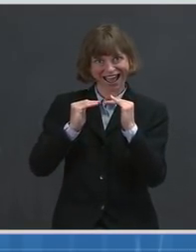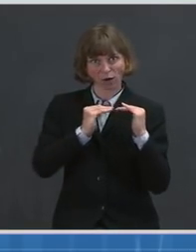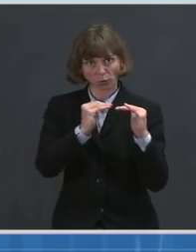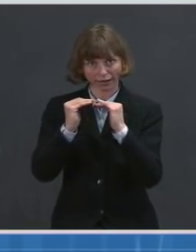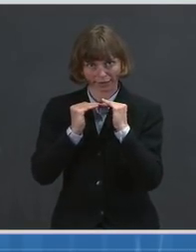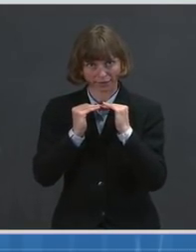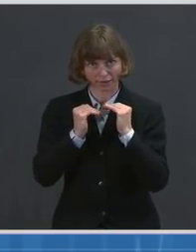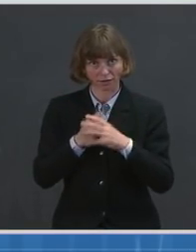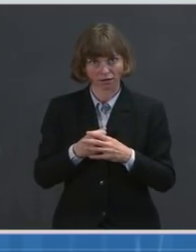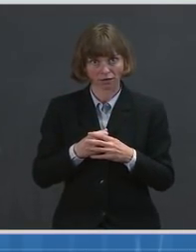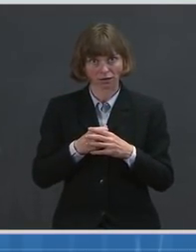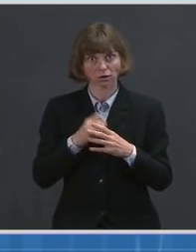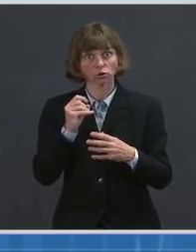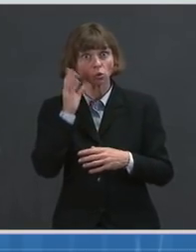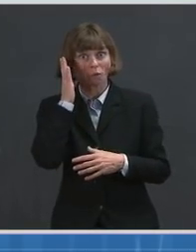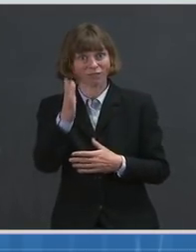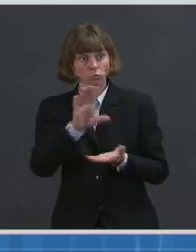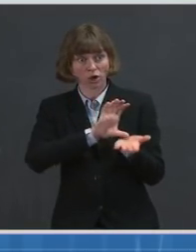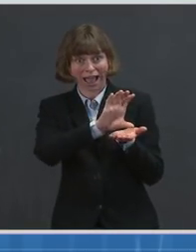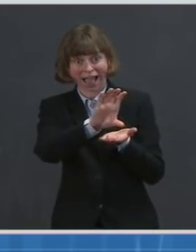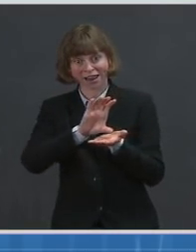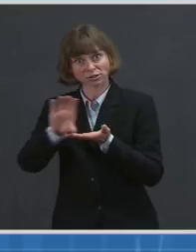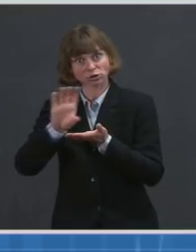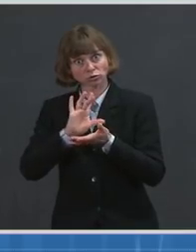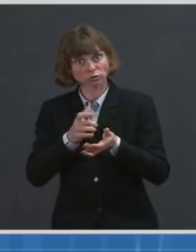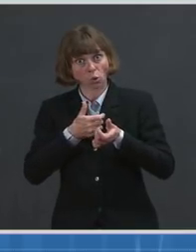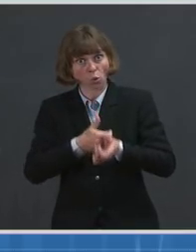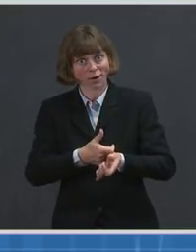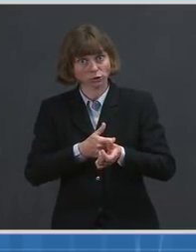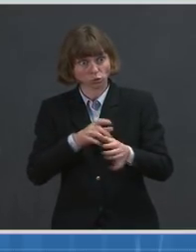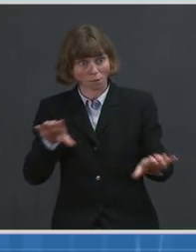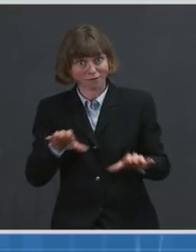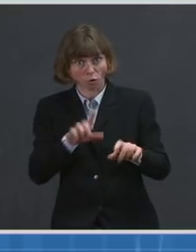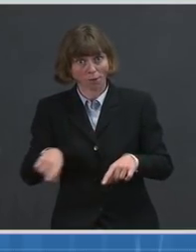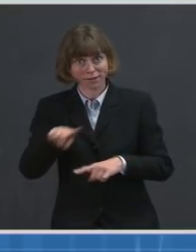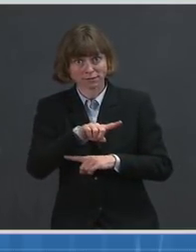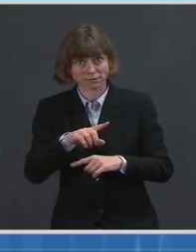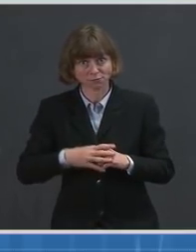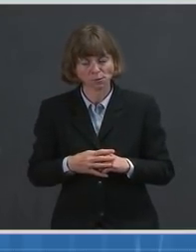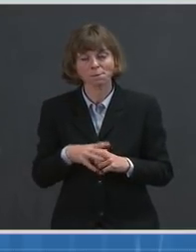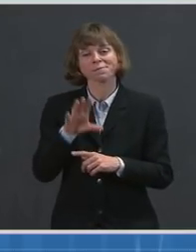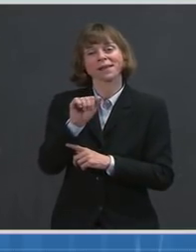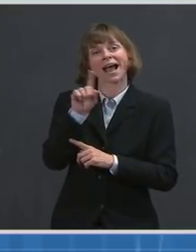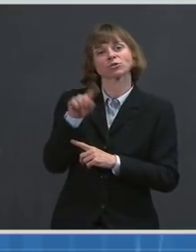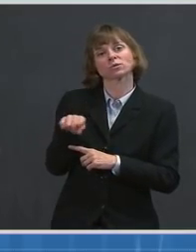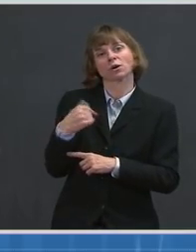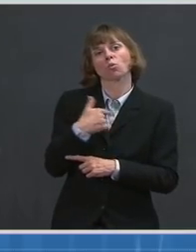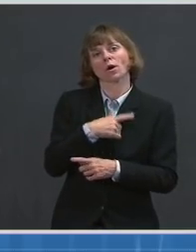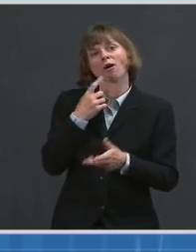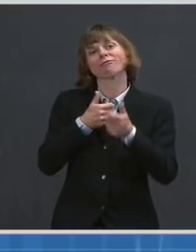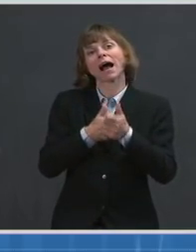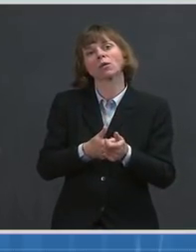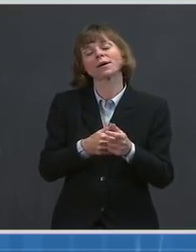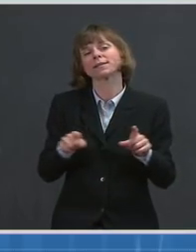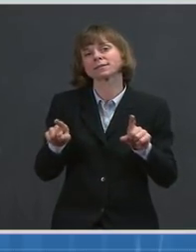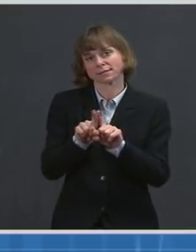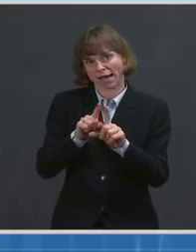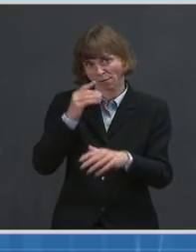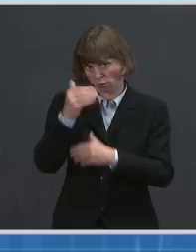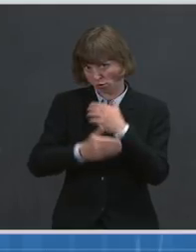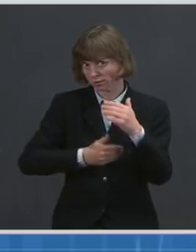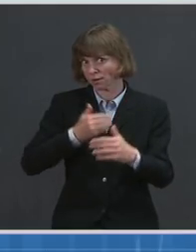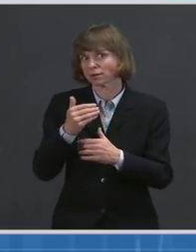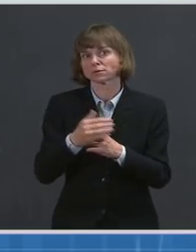future allocations based on performance. As to AstraZeneca, we're following the exact same process that we did